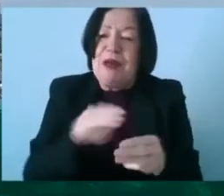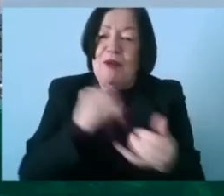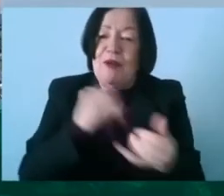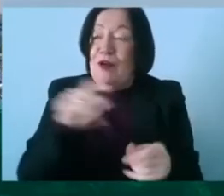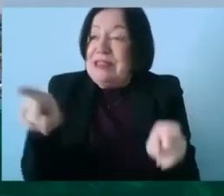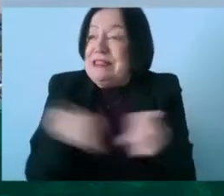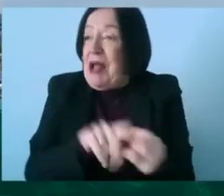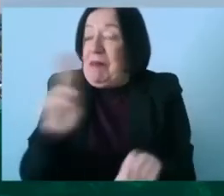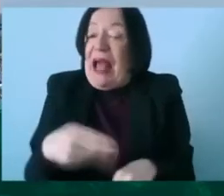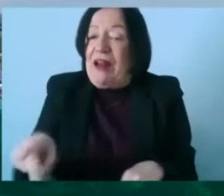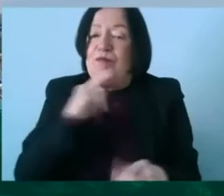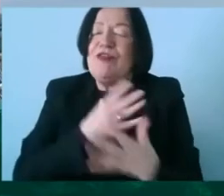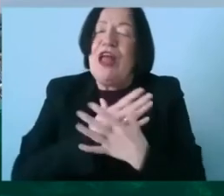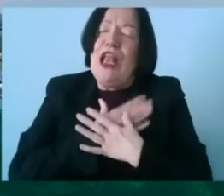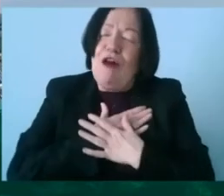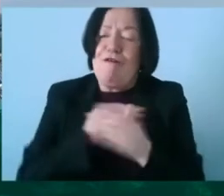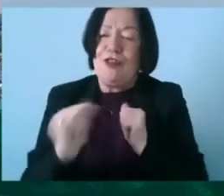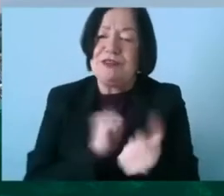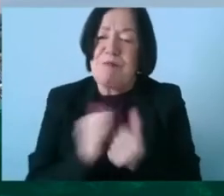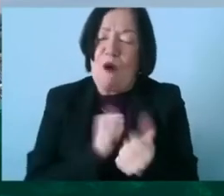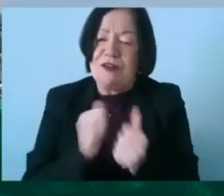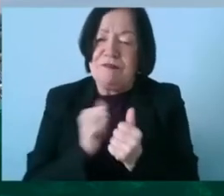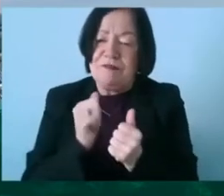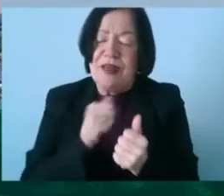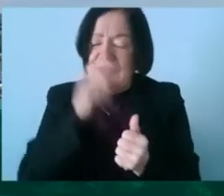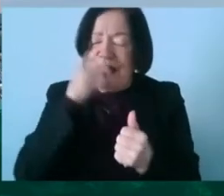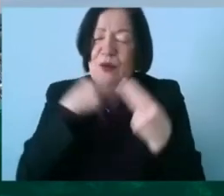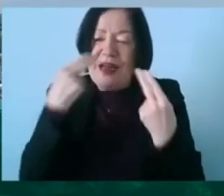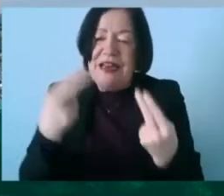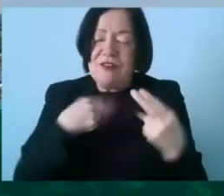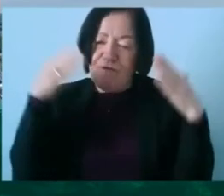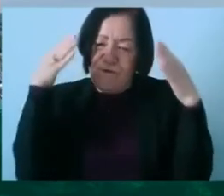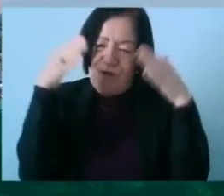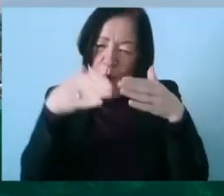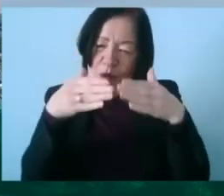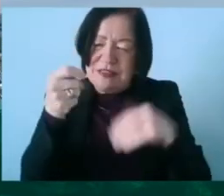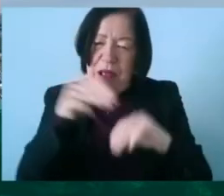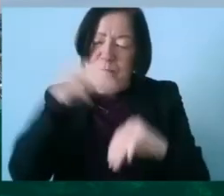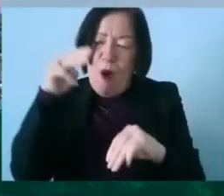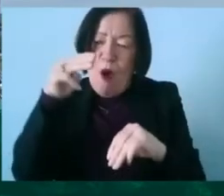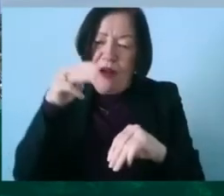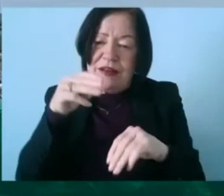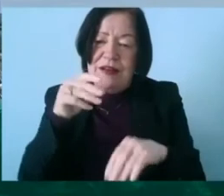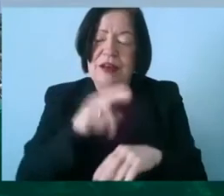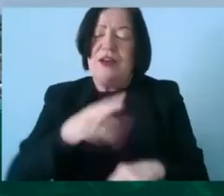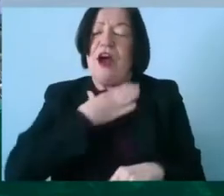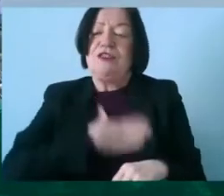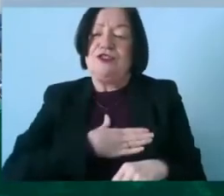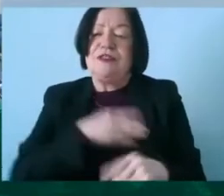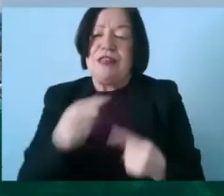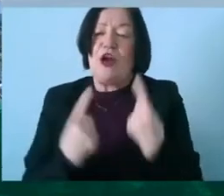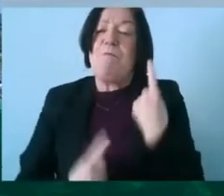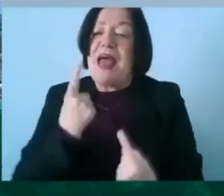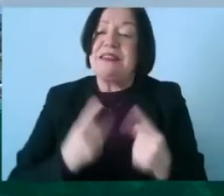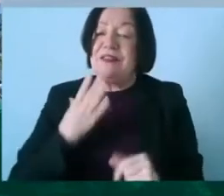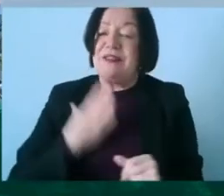but they love the sport so i i think we just need to focus a wee bit more on not just the competitive side